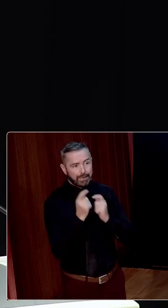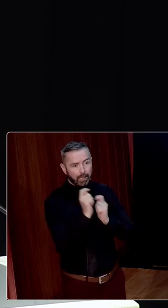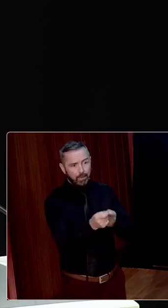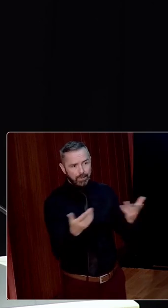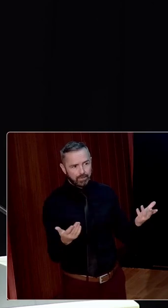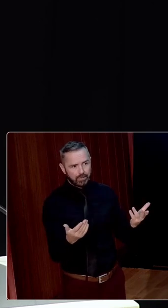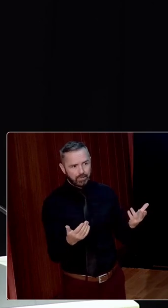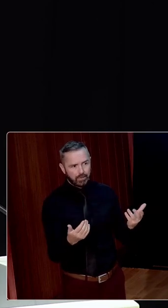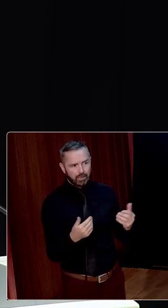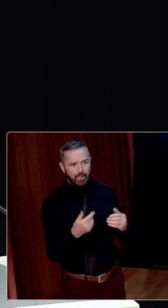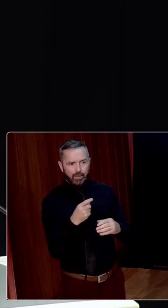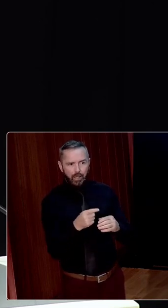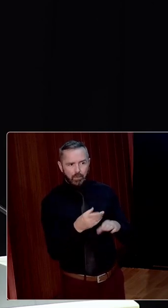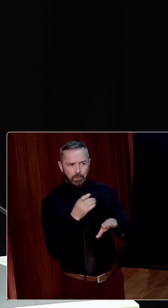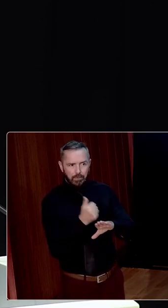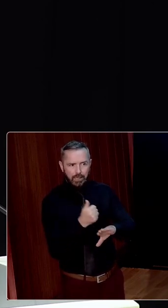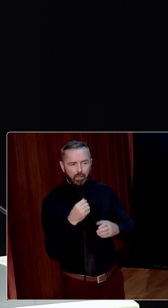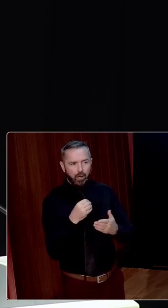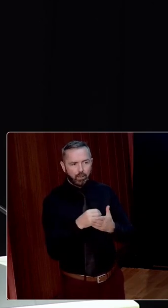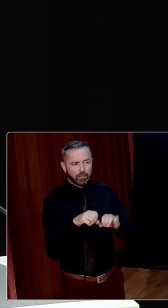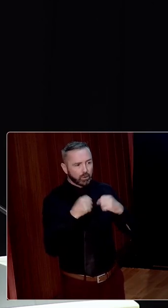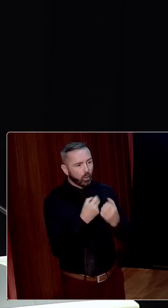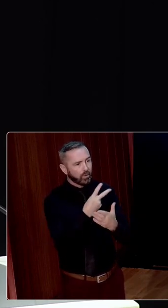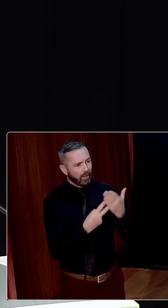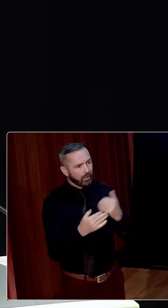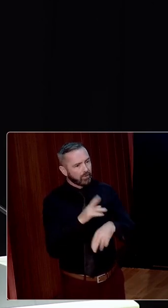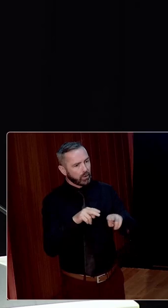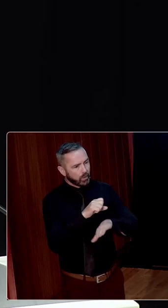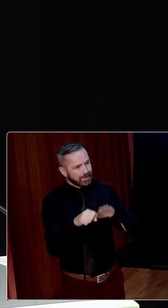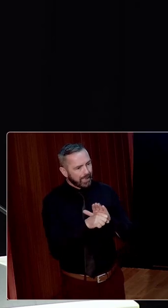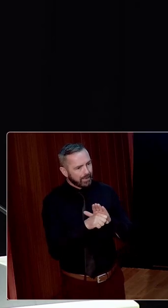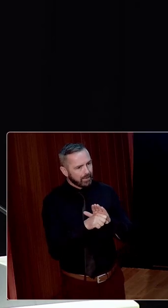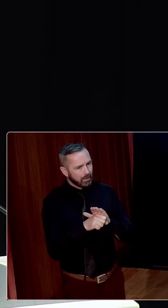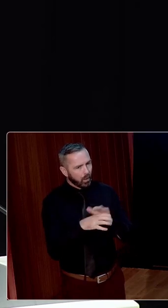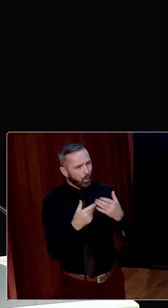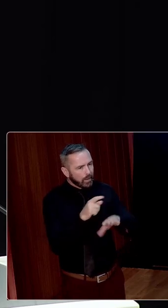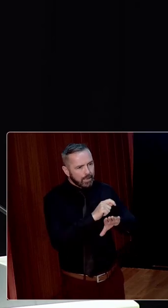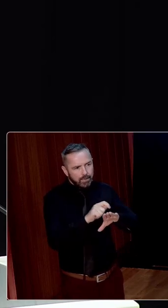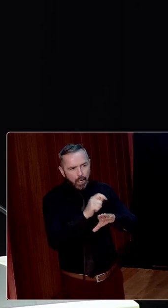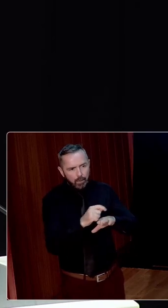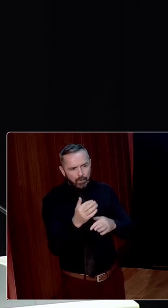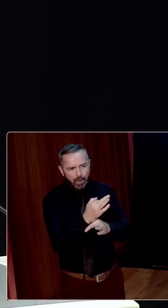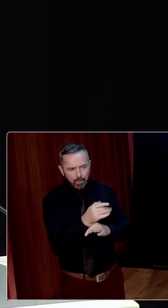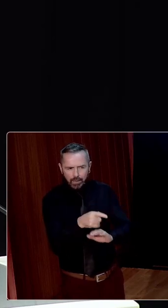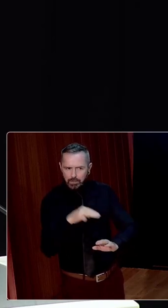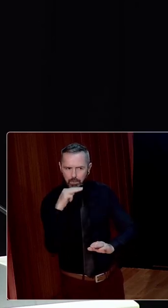over the social values of the new state, in which defending the idea of the right type of family was central.